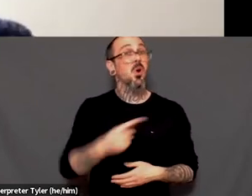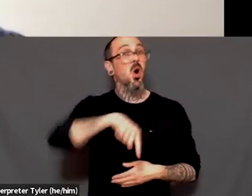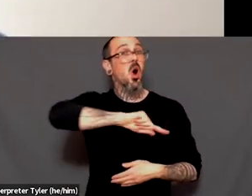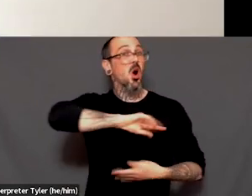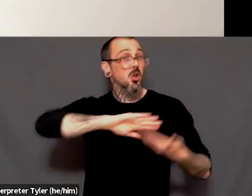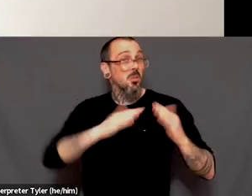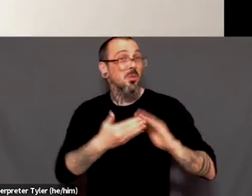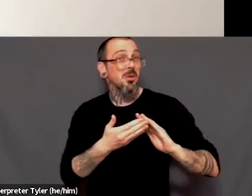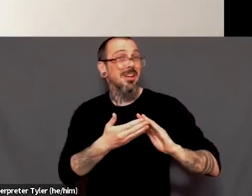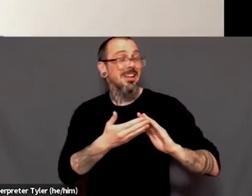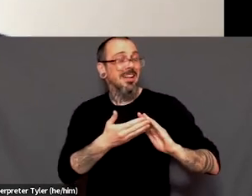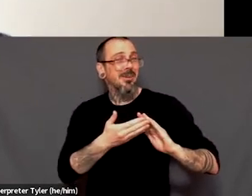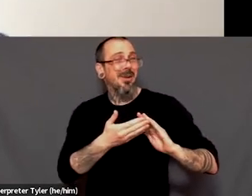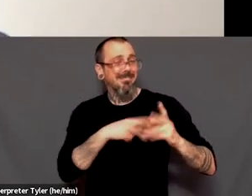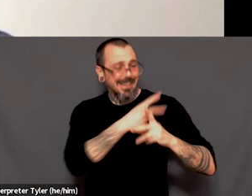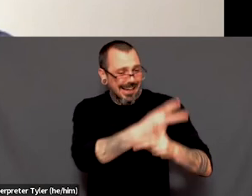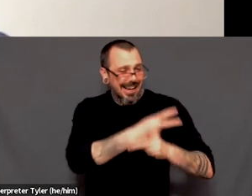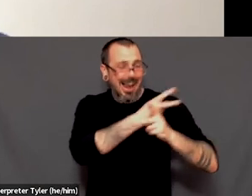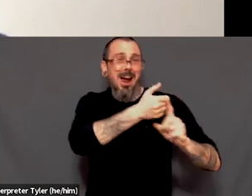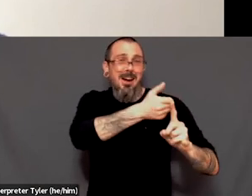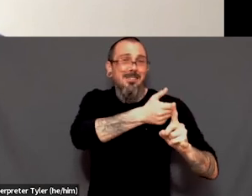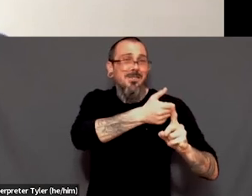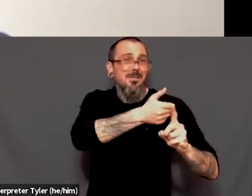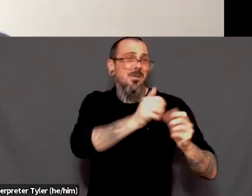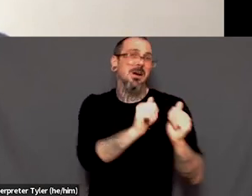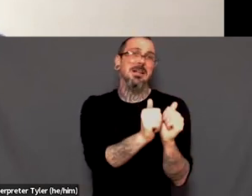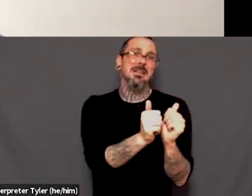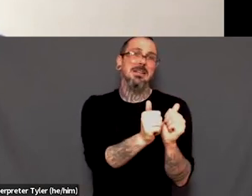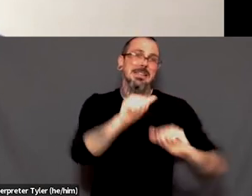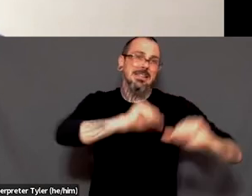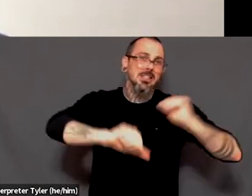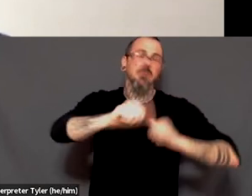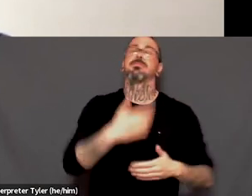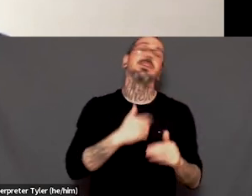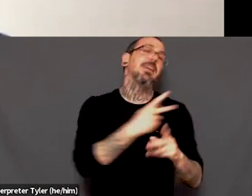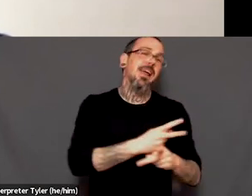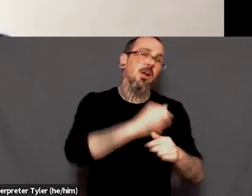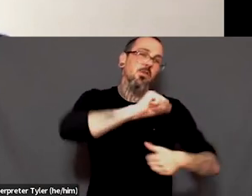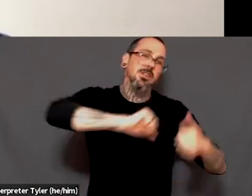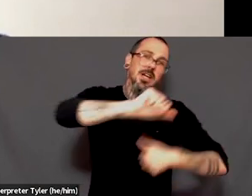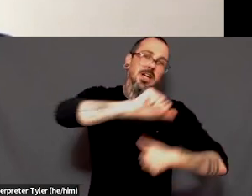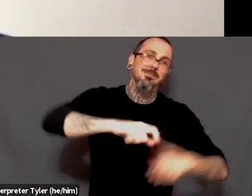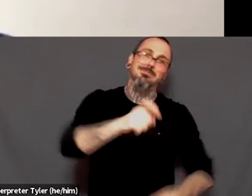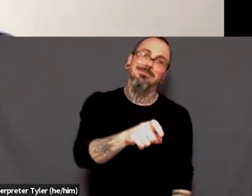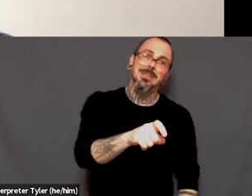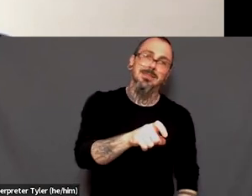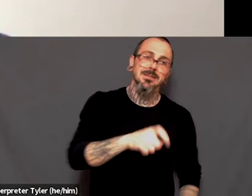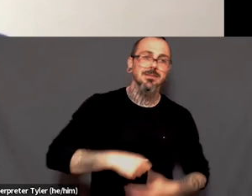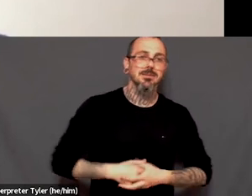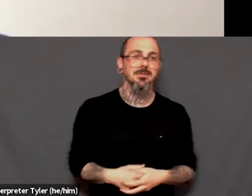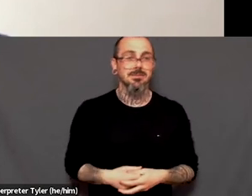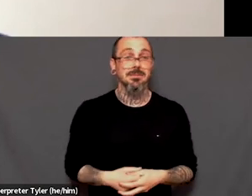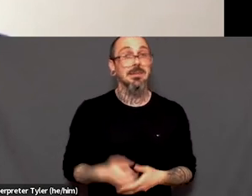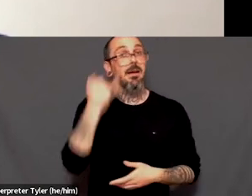So when all, when all those other things fail, when all systems fail, um, and governments stop listening and all of these things we, you know, we all experience,